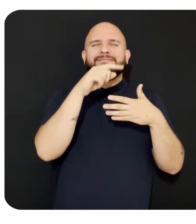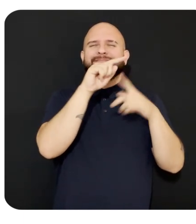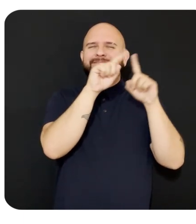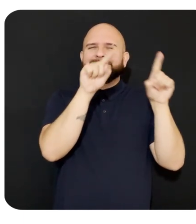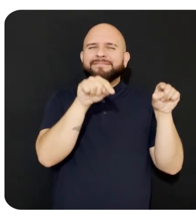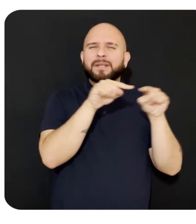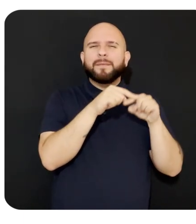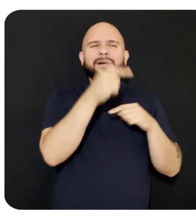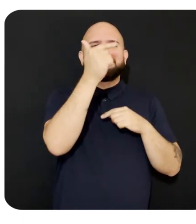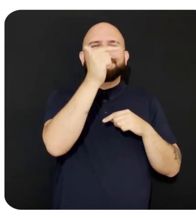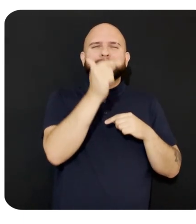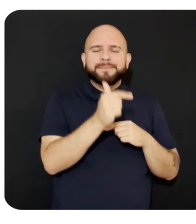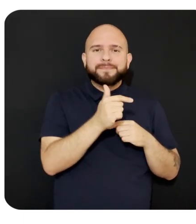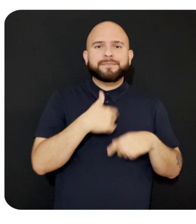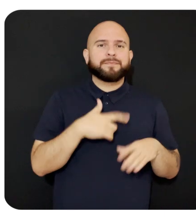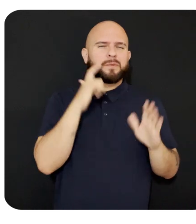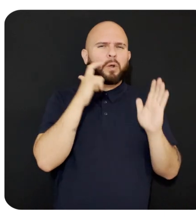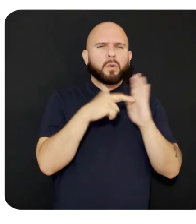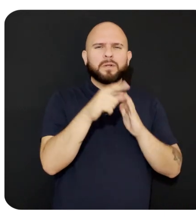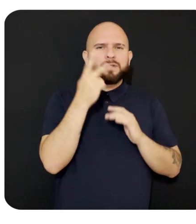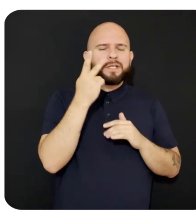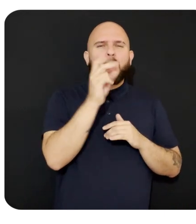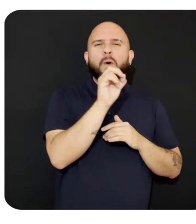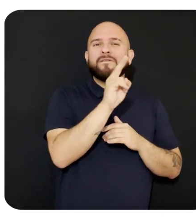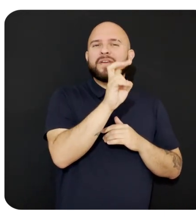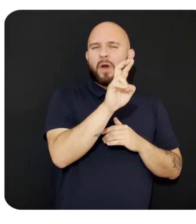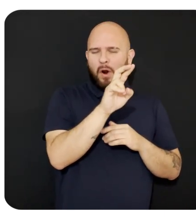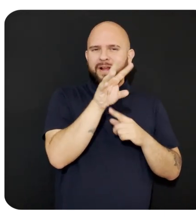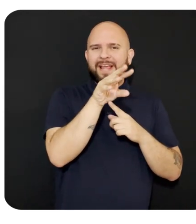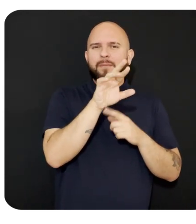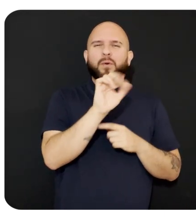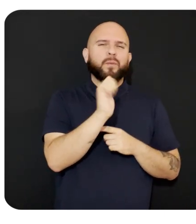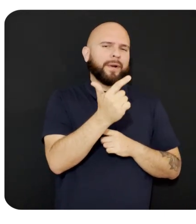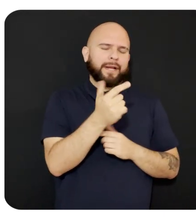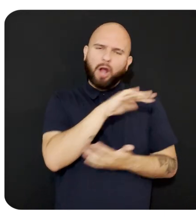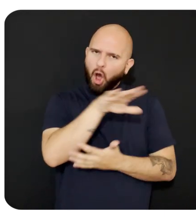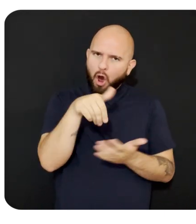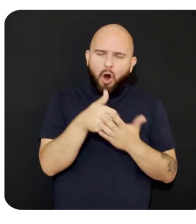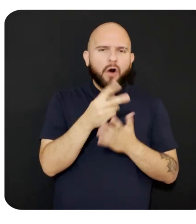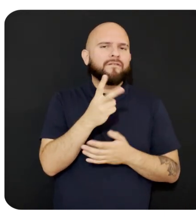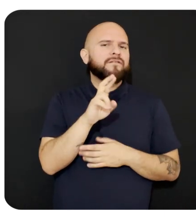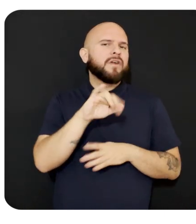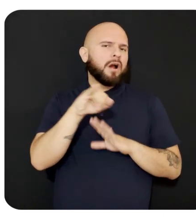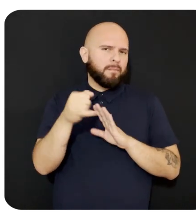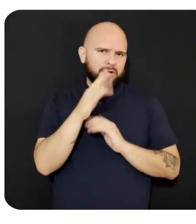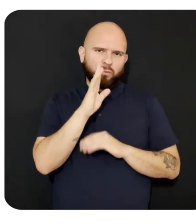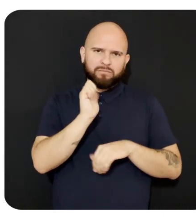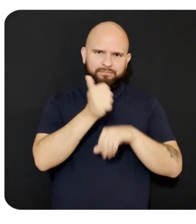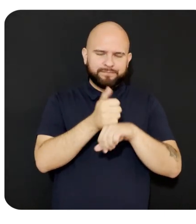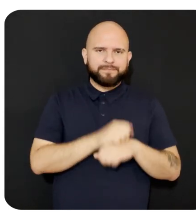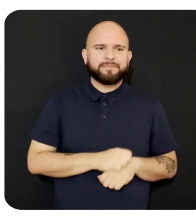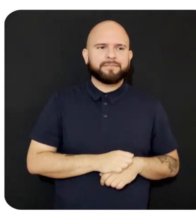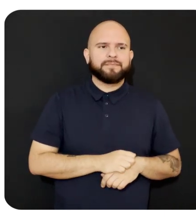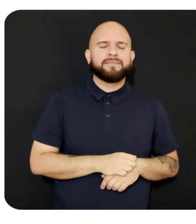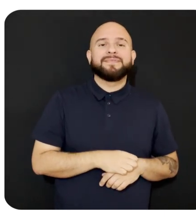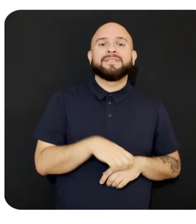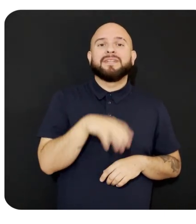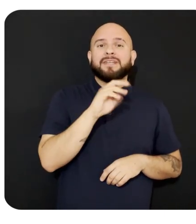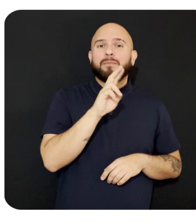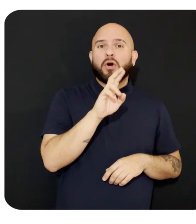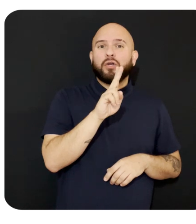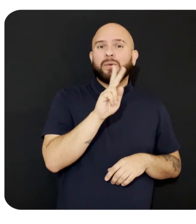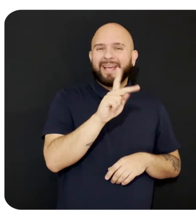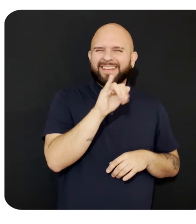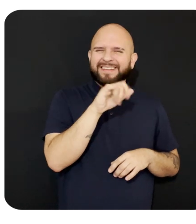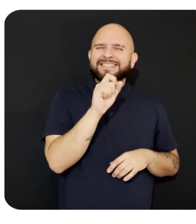left. You will see the familiar OVR camera rig, which is used for all VR projects. MRUK is a singleton on the next row that